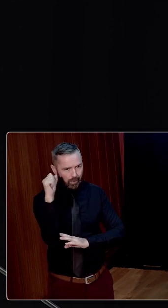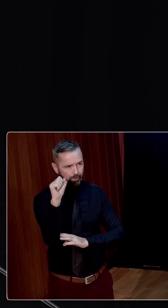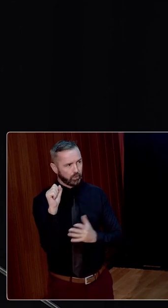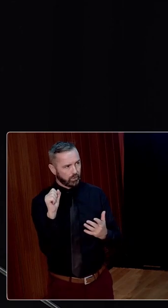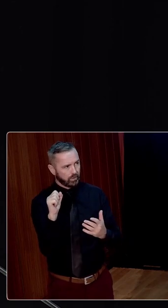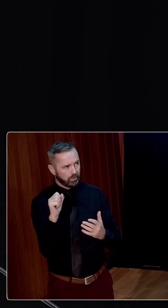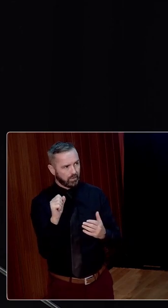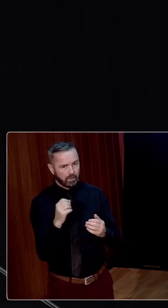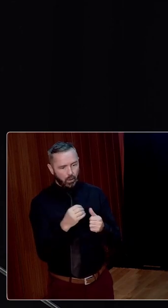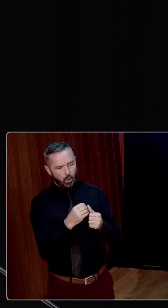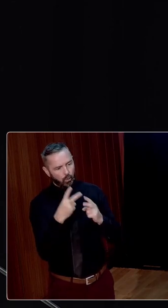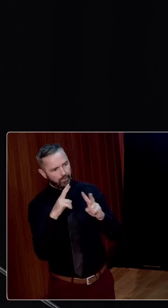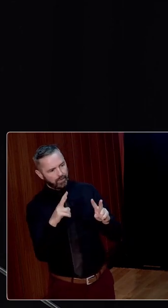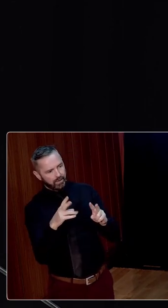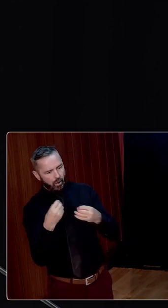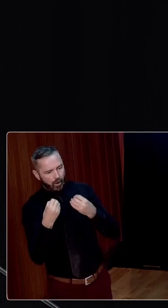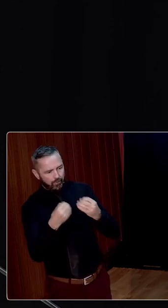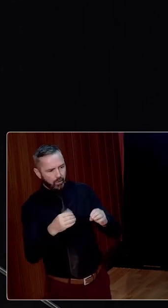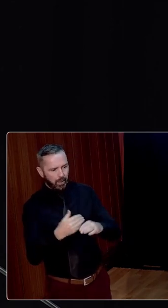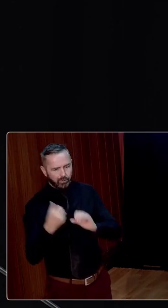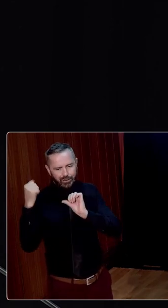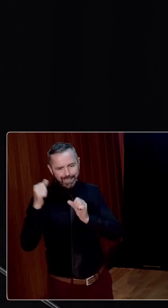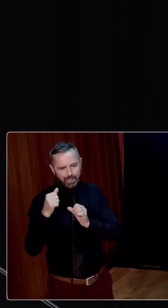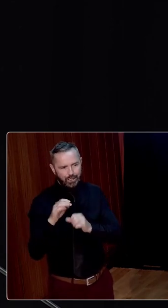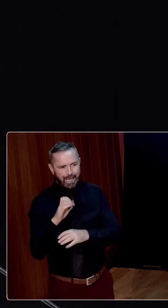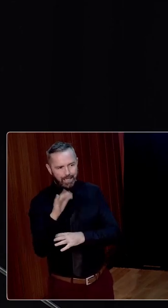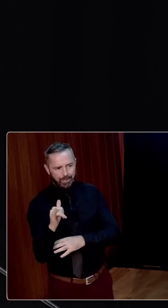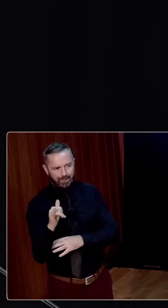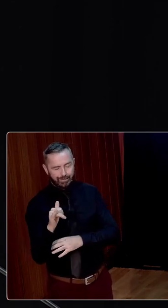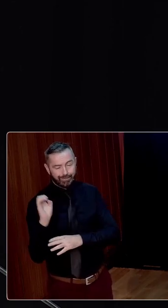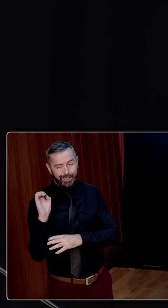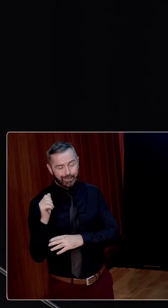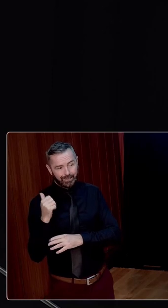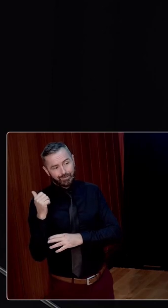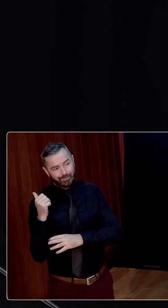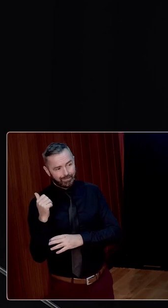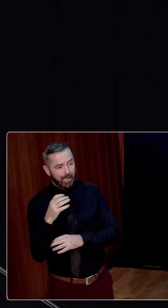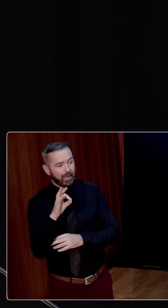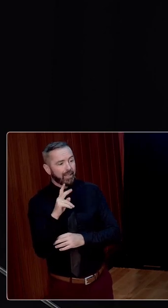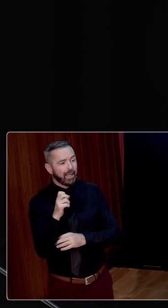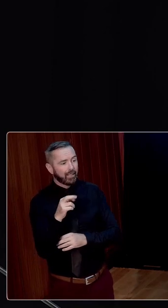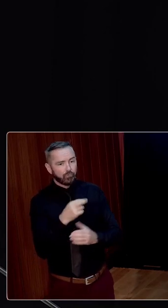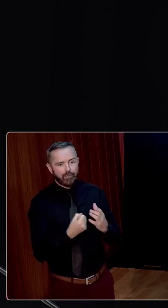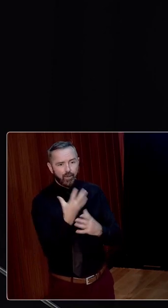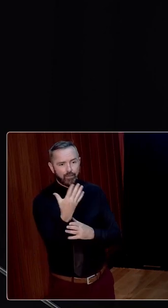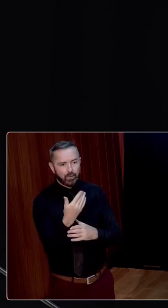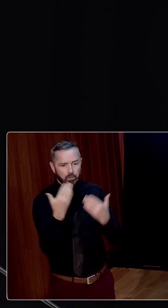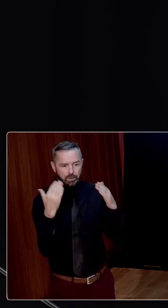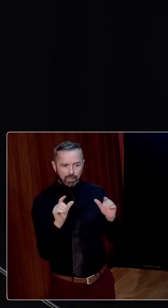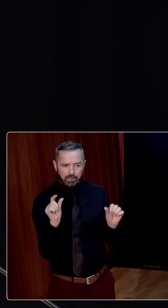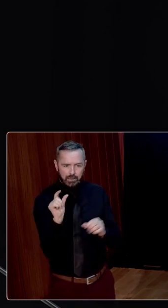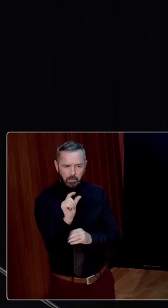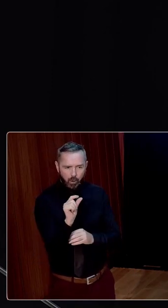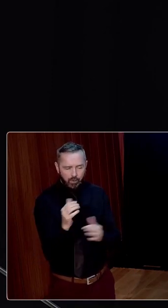alternative vision to the one offered by the traditional enemy, Gaelic revivalists and revolutionary nationalists alike presented the